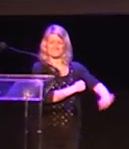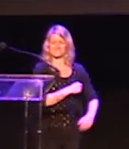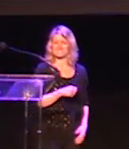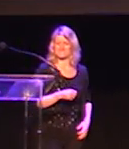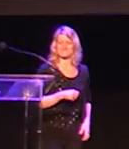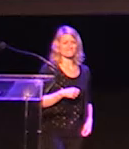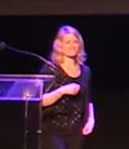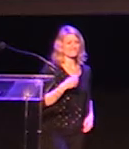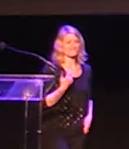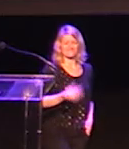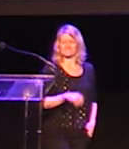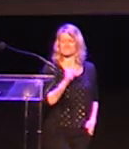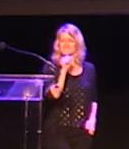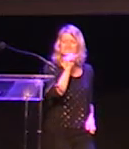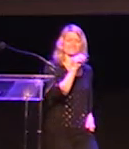I cannot explain.